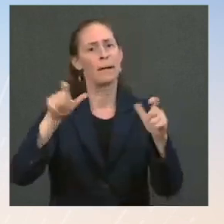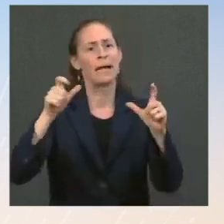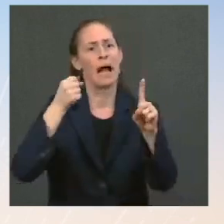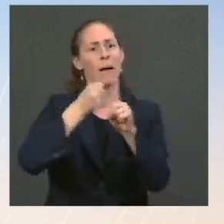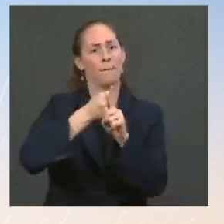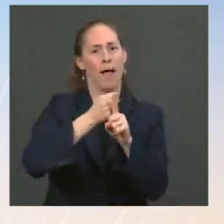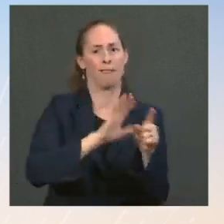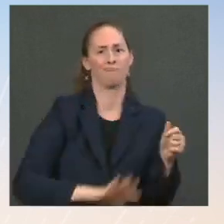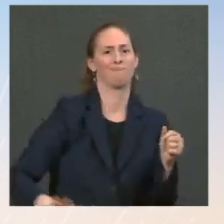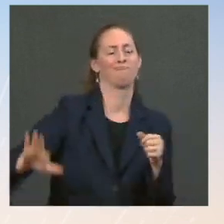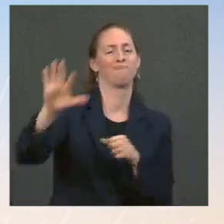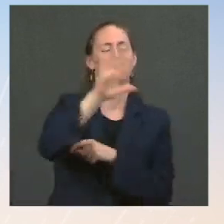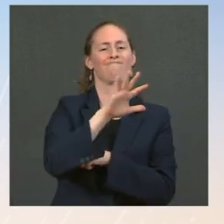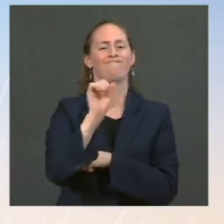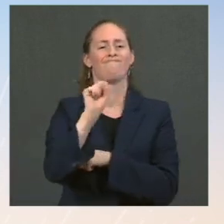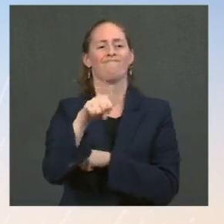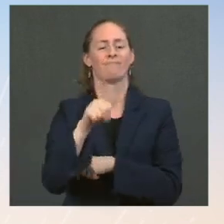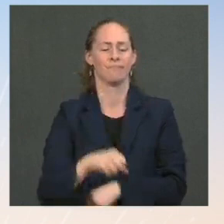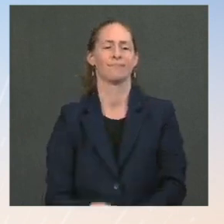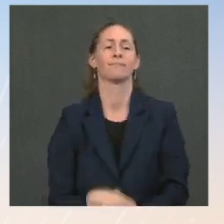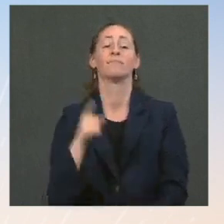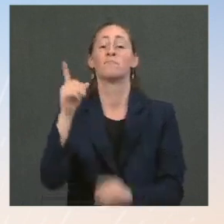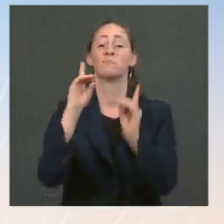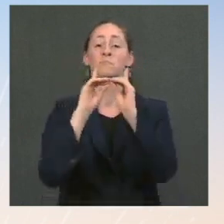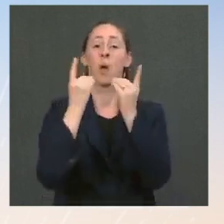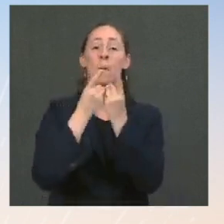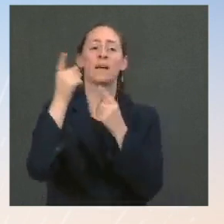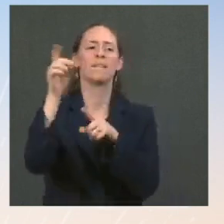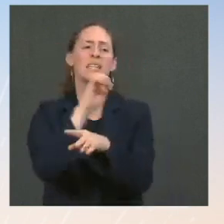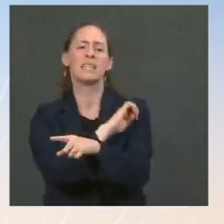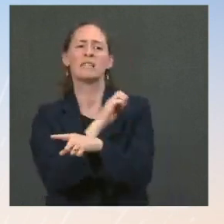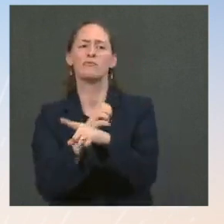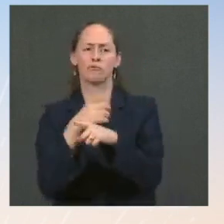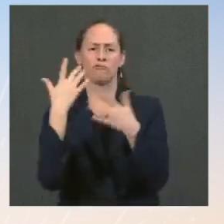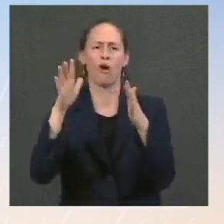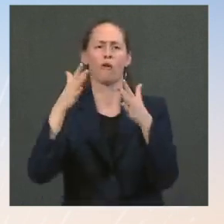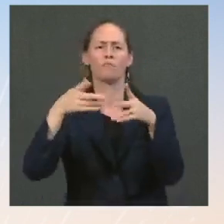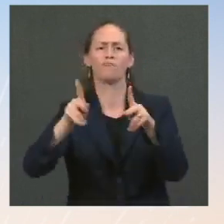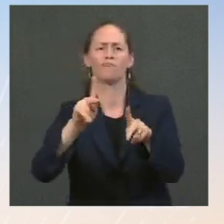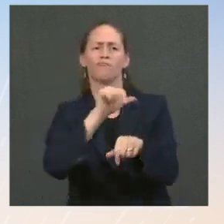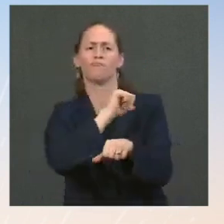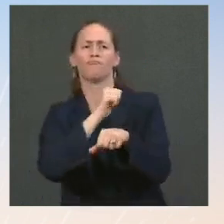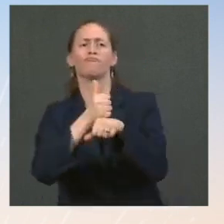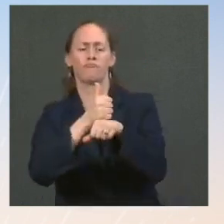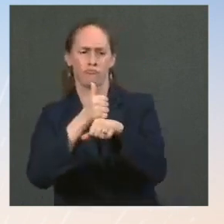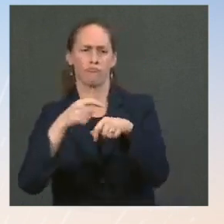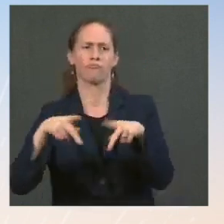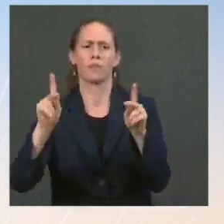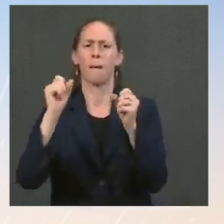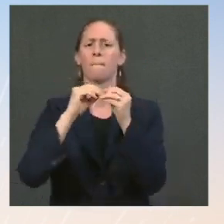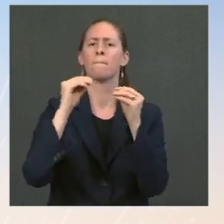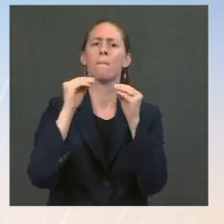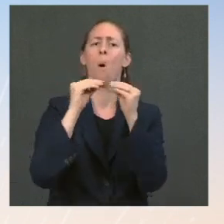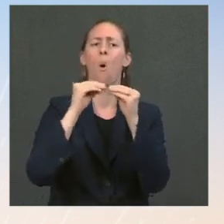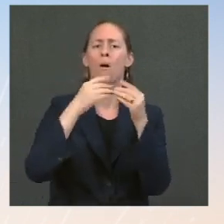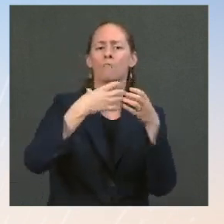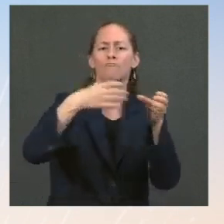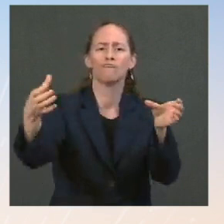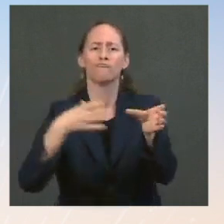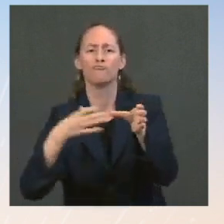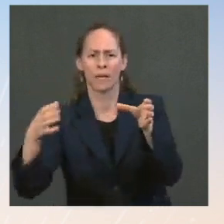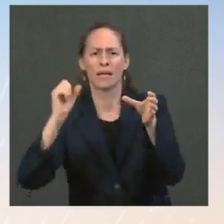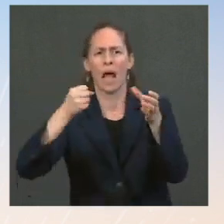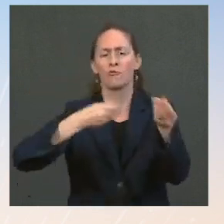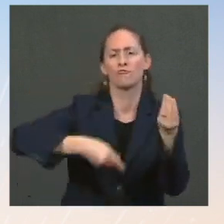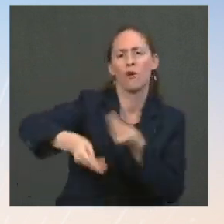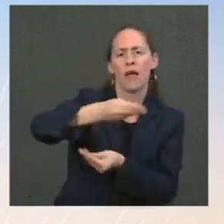Department of Energy also authorized several million barrels of strategic petroleum reserve exchanges through that period of time. We also announced a couple of recent steps.